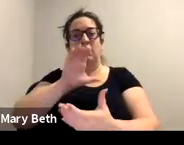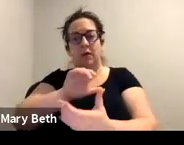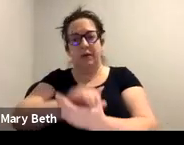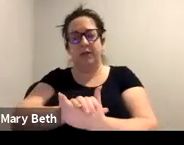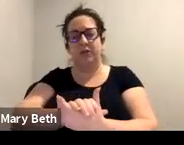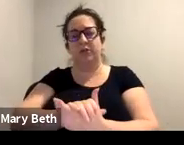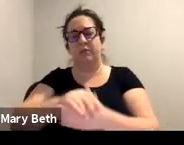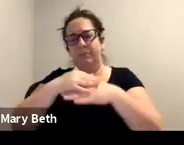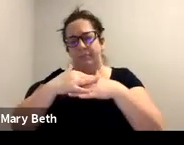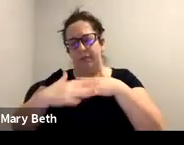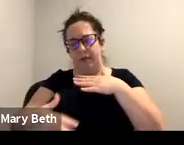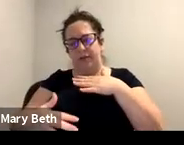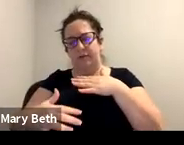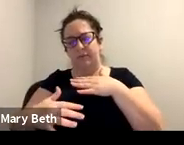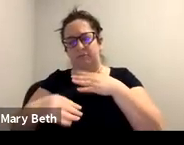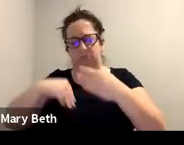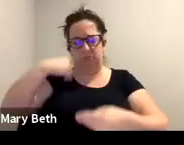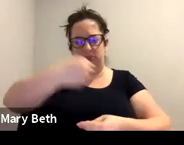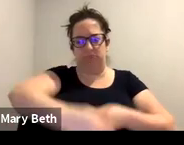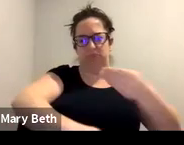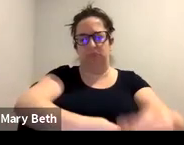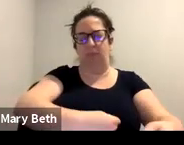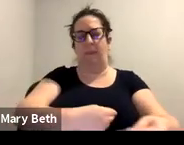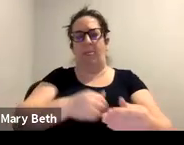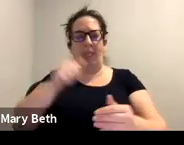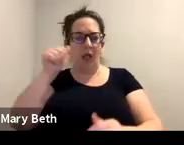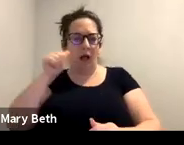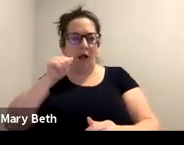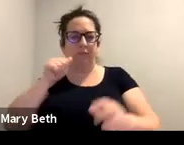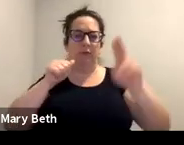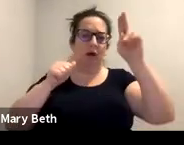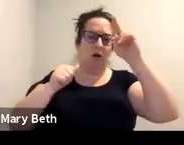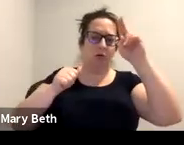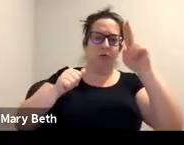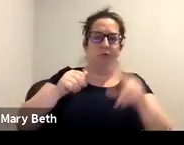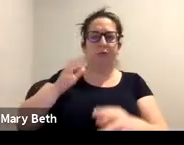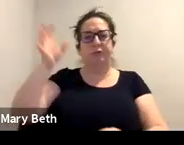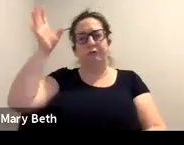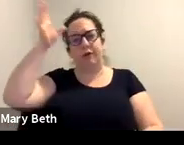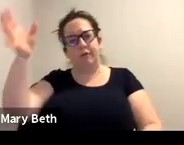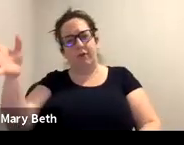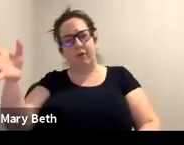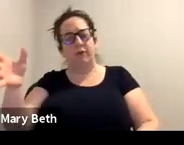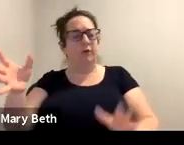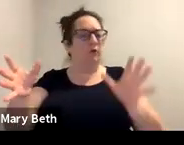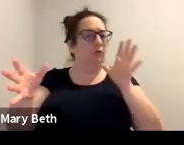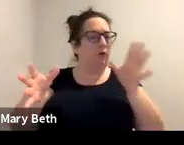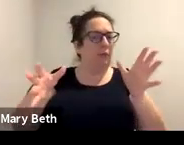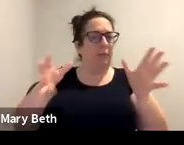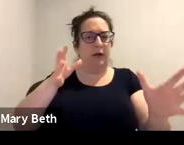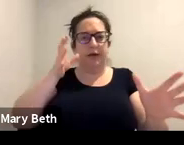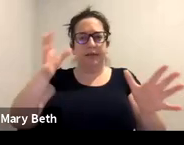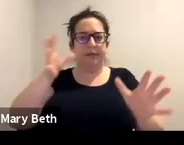an aunt, an uncle, um, a grandfather, um, a grandparent, or